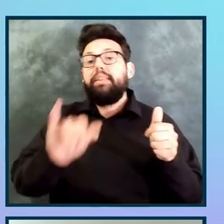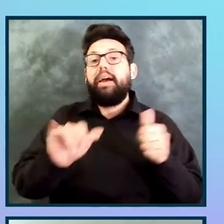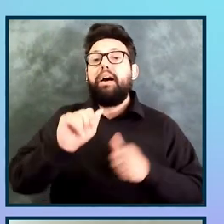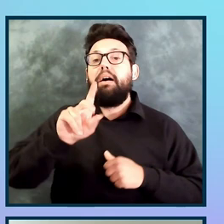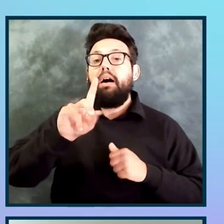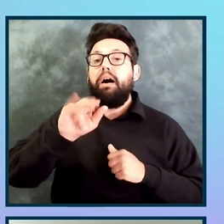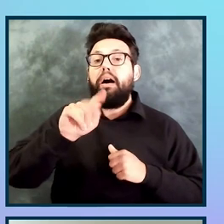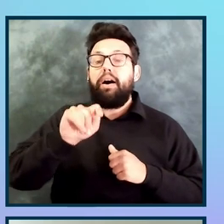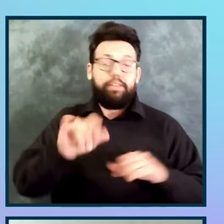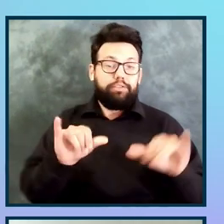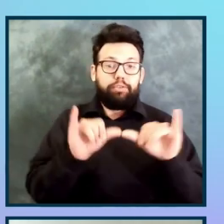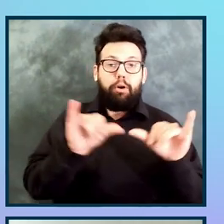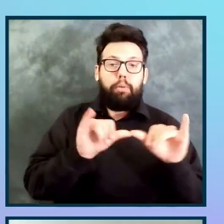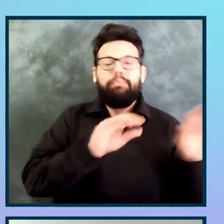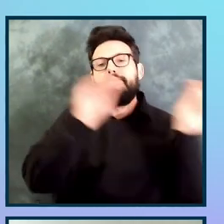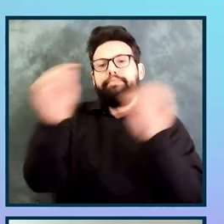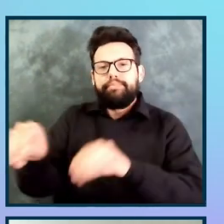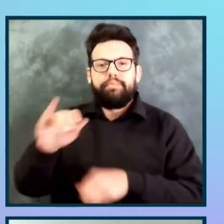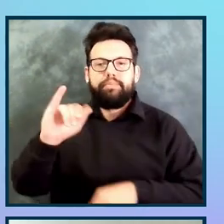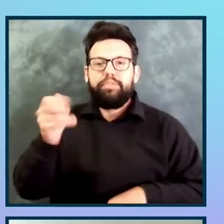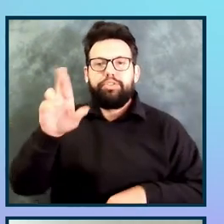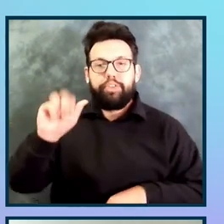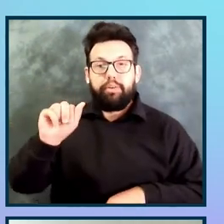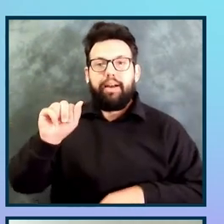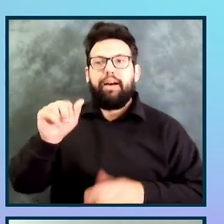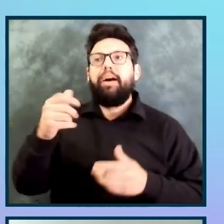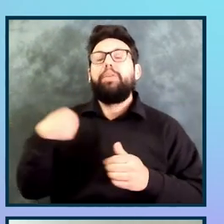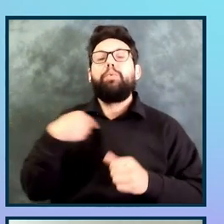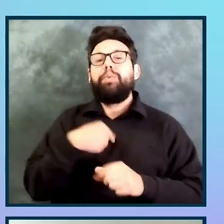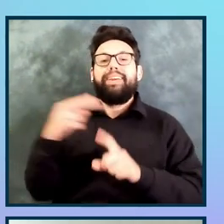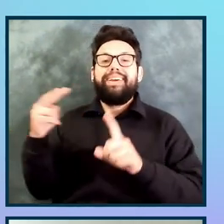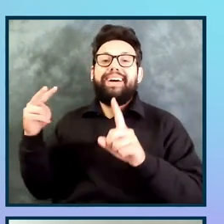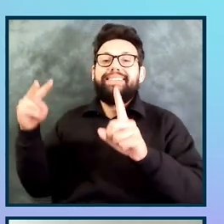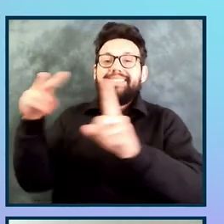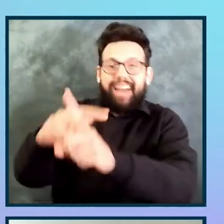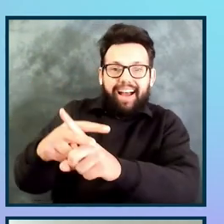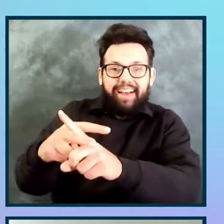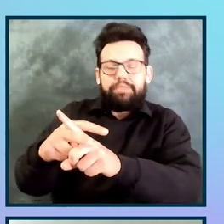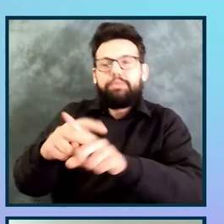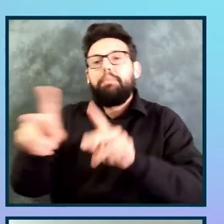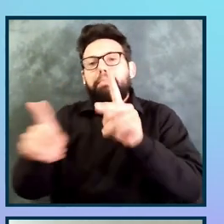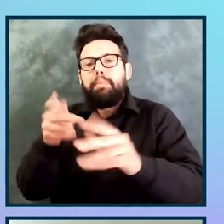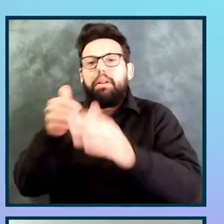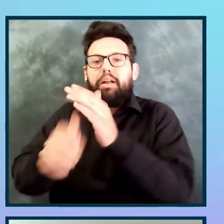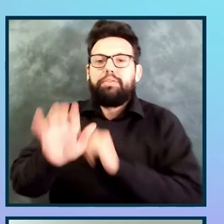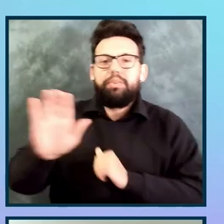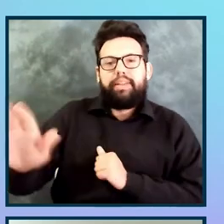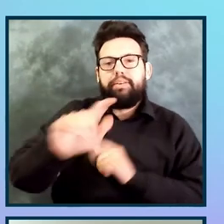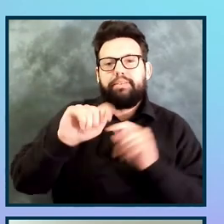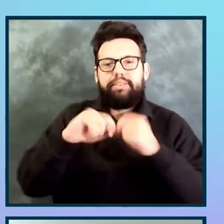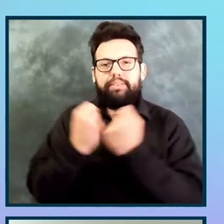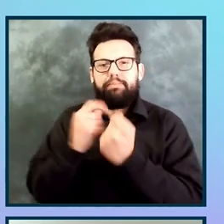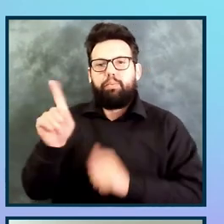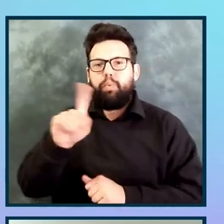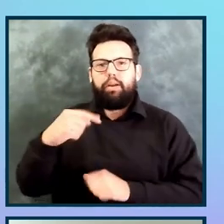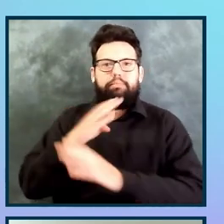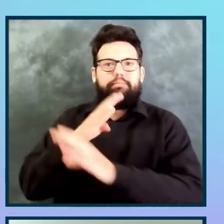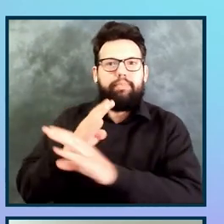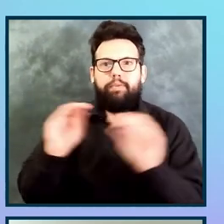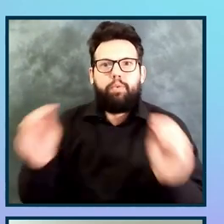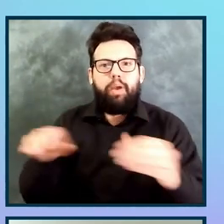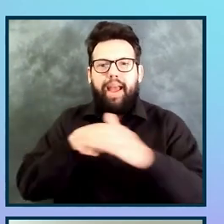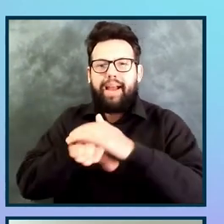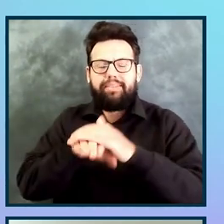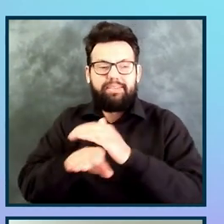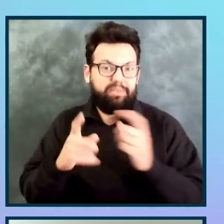then assigning it to those accessibility champions within the product team. It actually worked really well. We saw